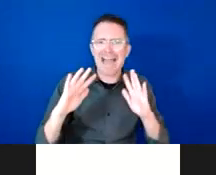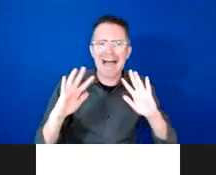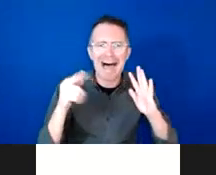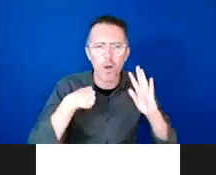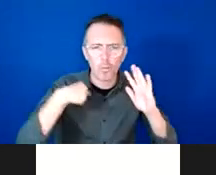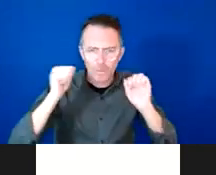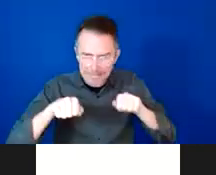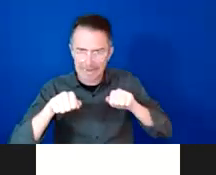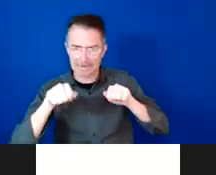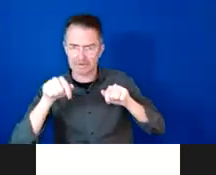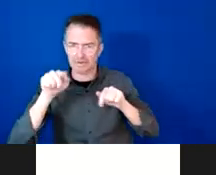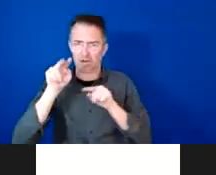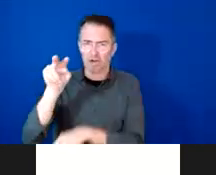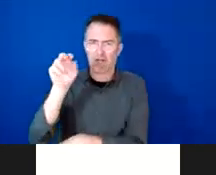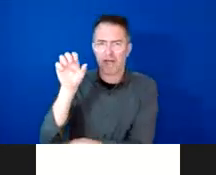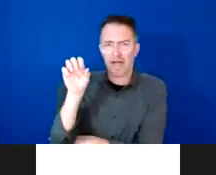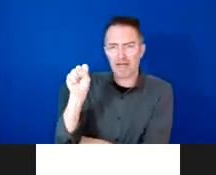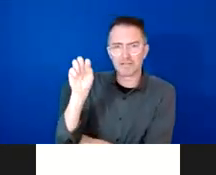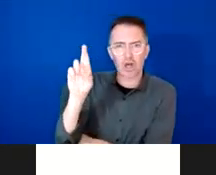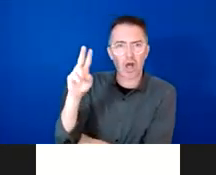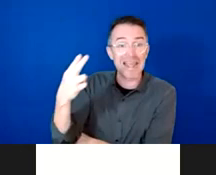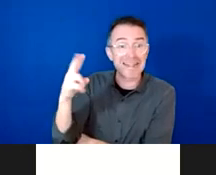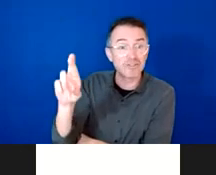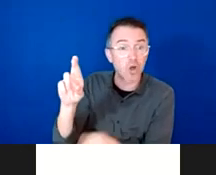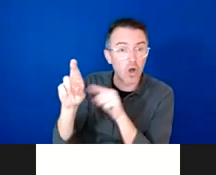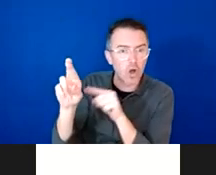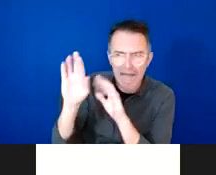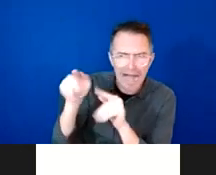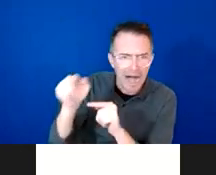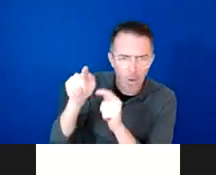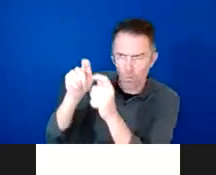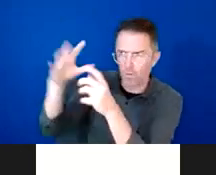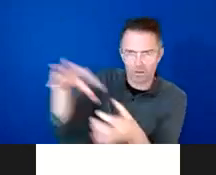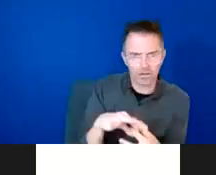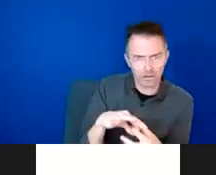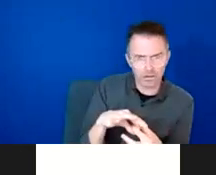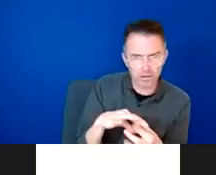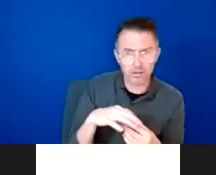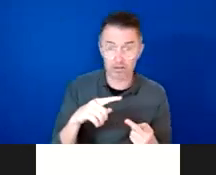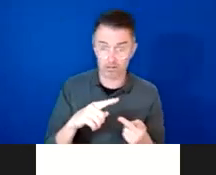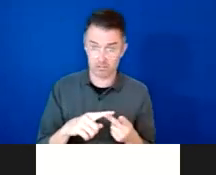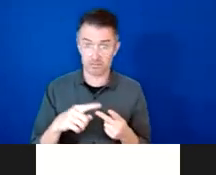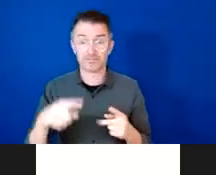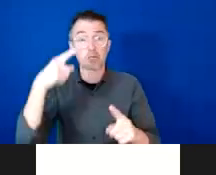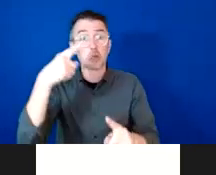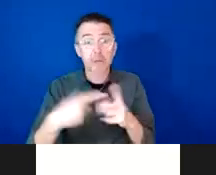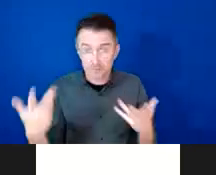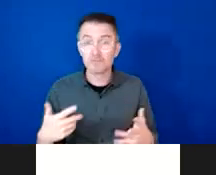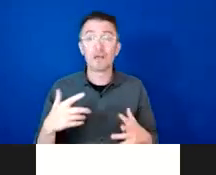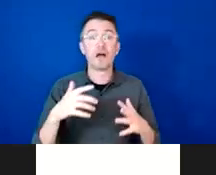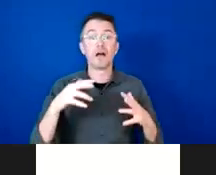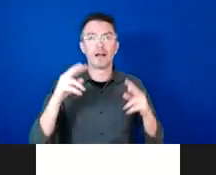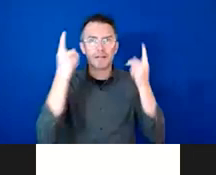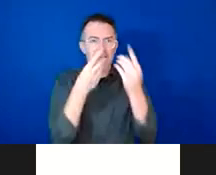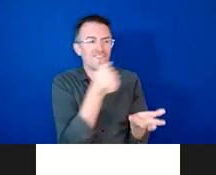SRHR now I mean you mentioned the Green Climate Fund and it's very interesting we're working very closely with the Green Climate